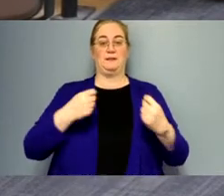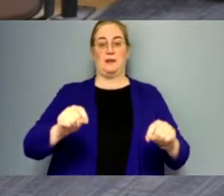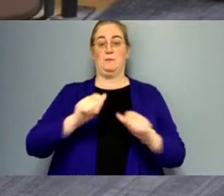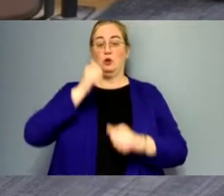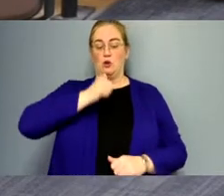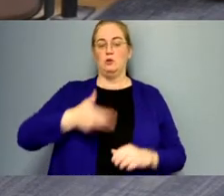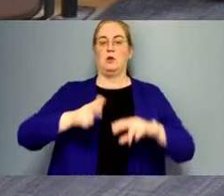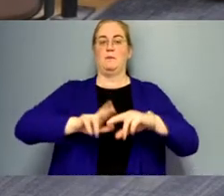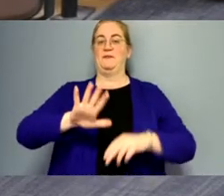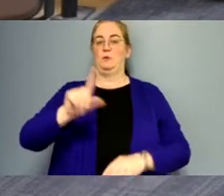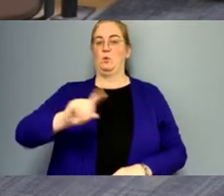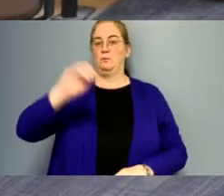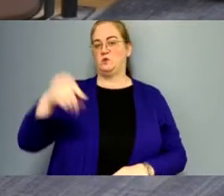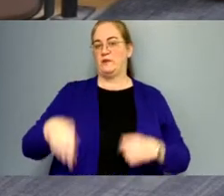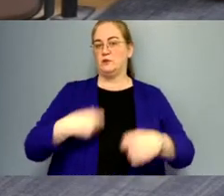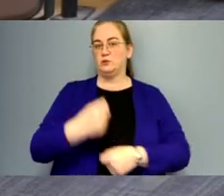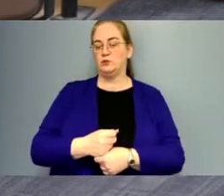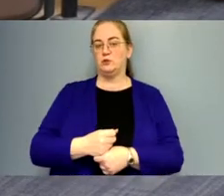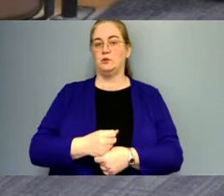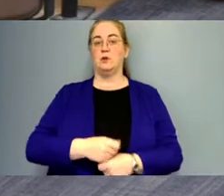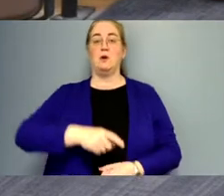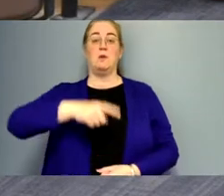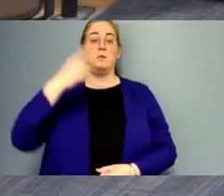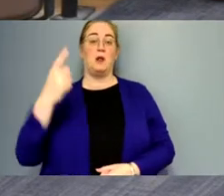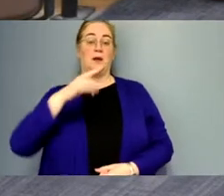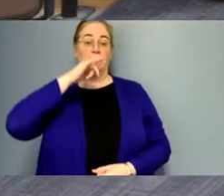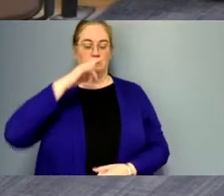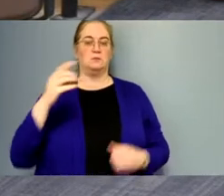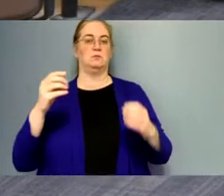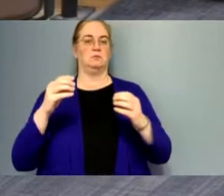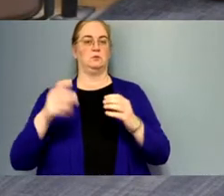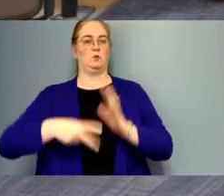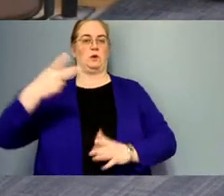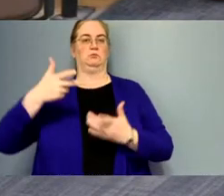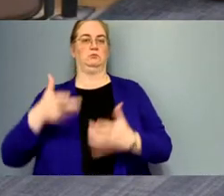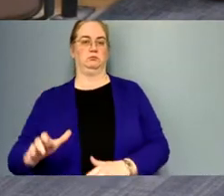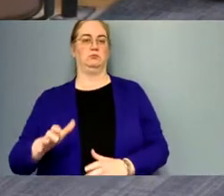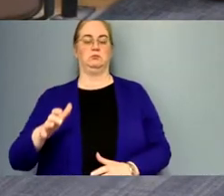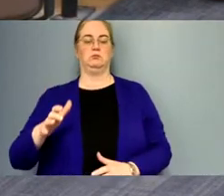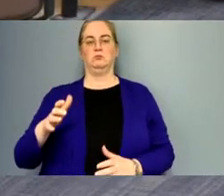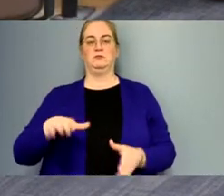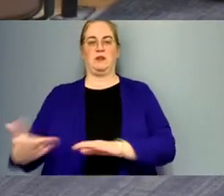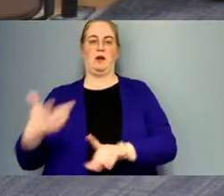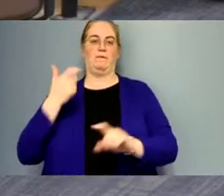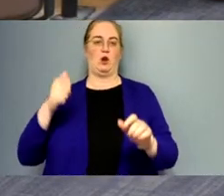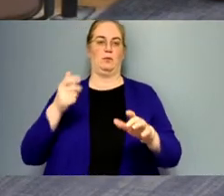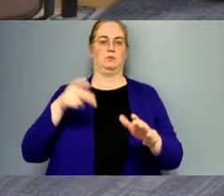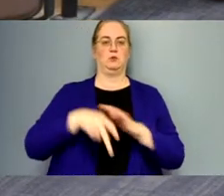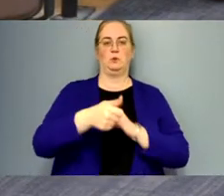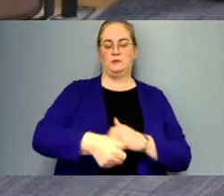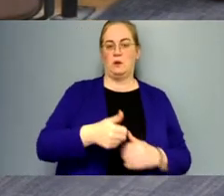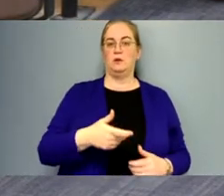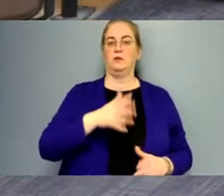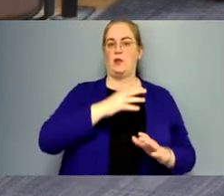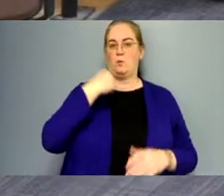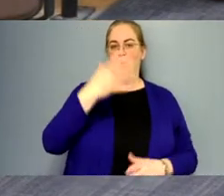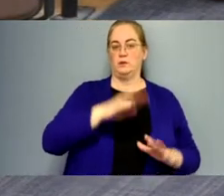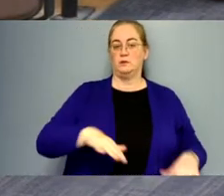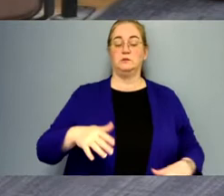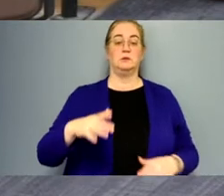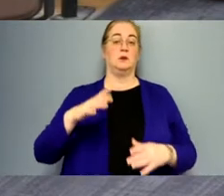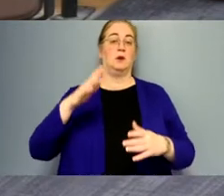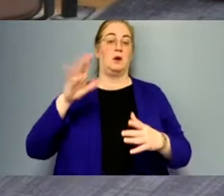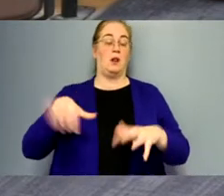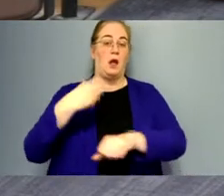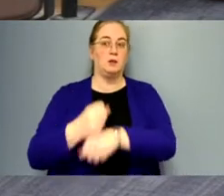up 51 percent this year black kids are nearly twice as likely as white kids to die by suicide school closures lockdowns cancellation of